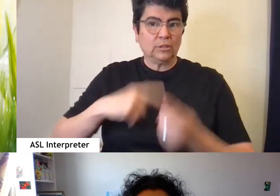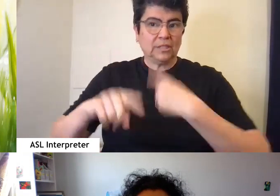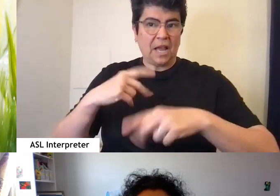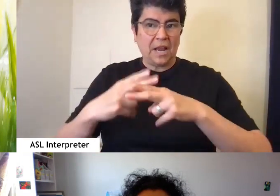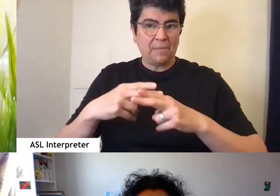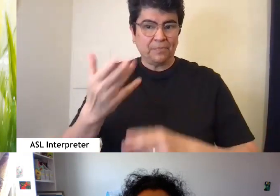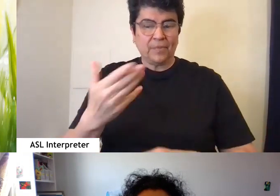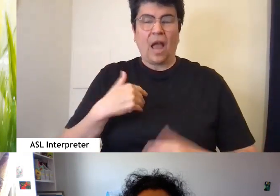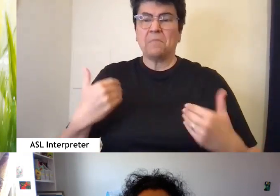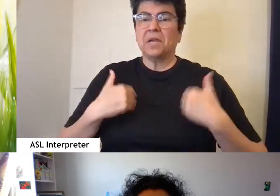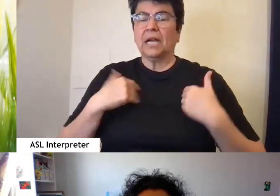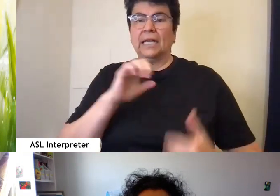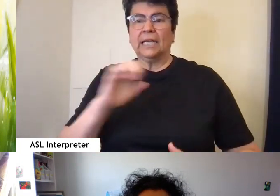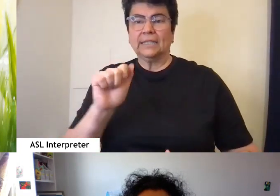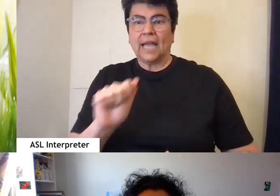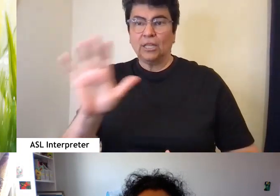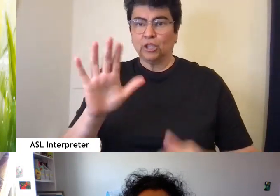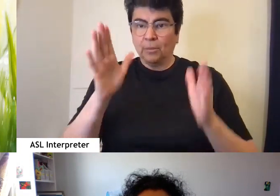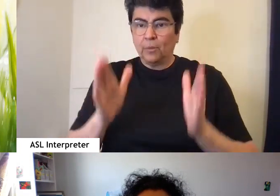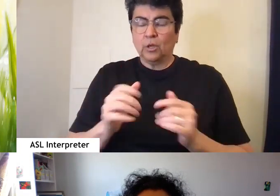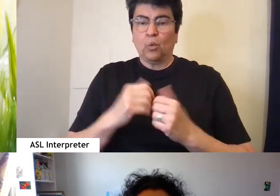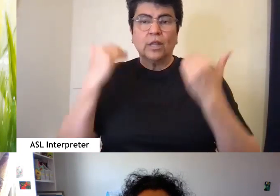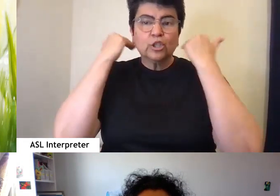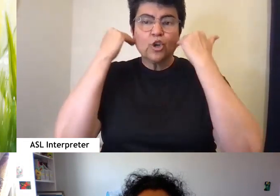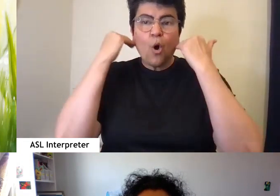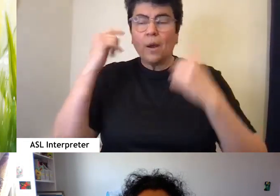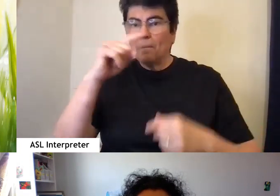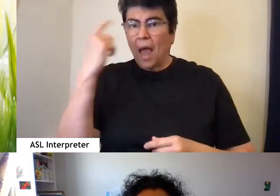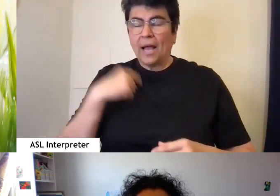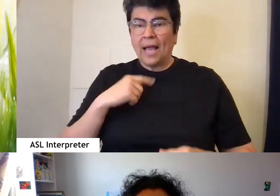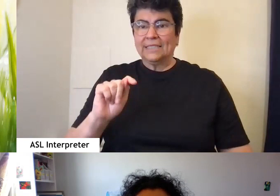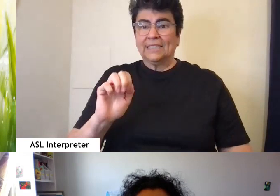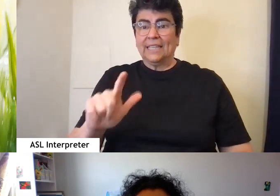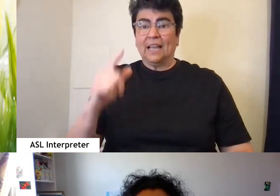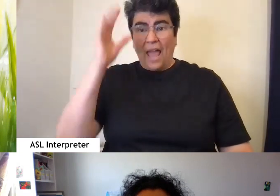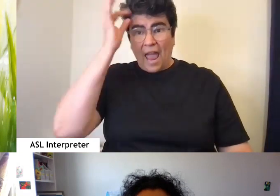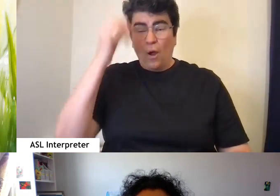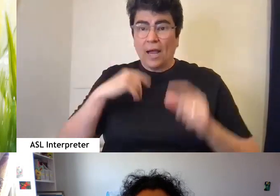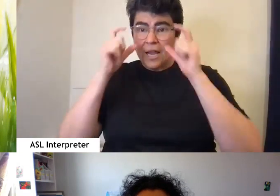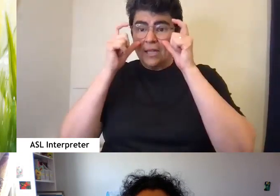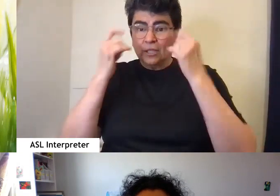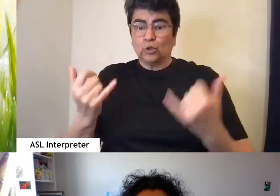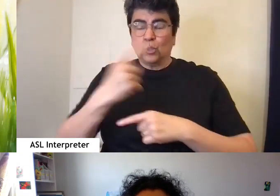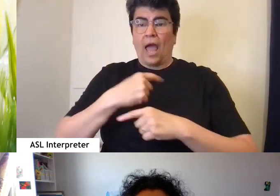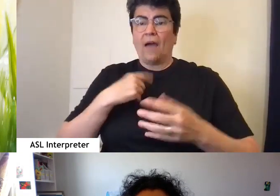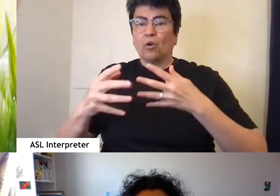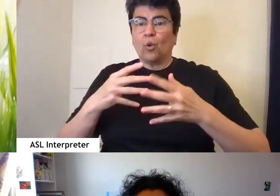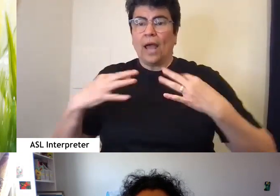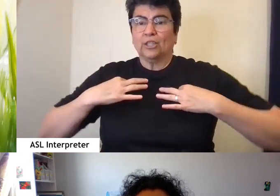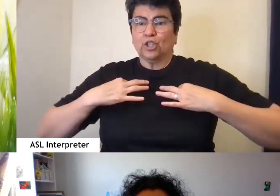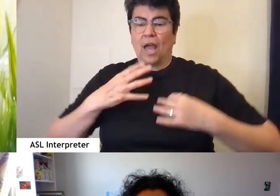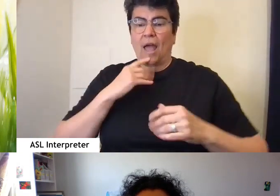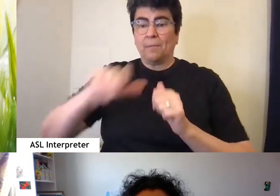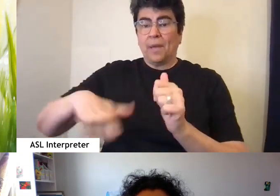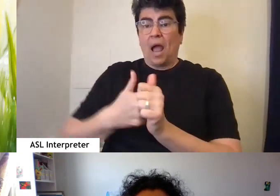I'm a youngish East Asian person with short black and teal hair and glasses. Today I'm wearing a gray t-shirt and